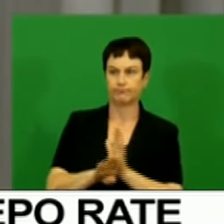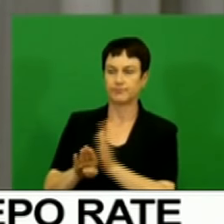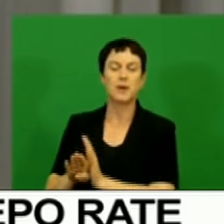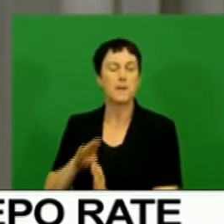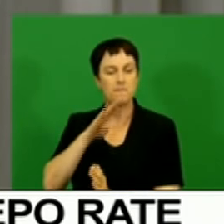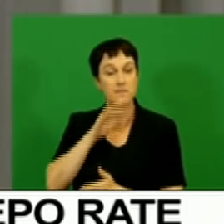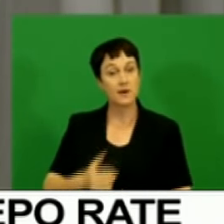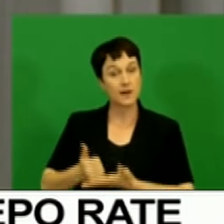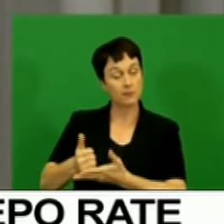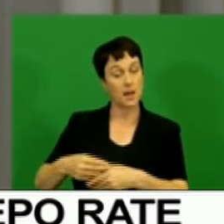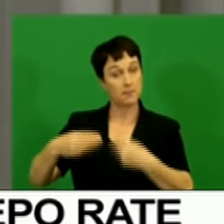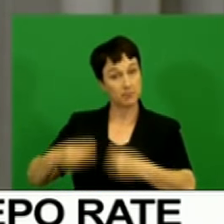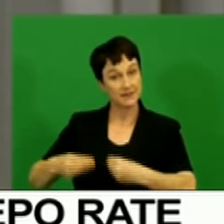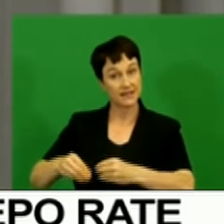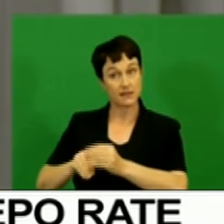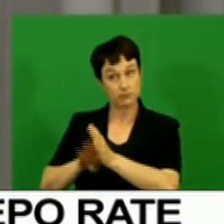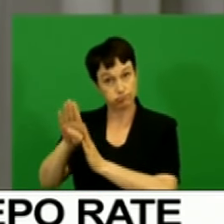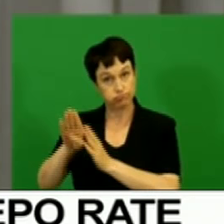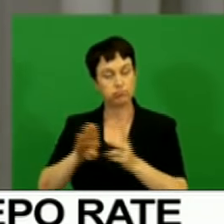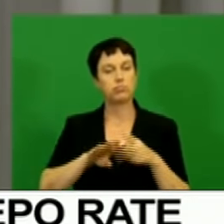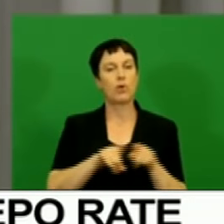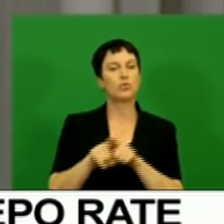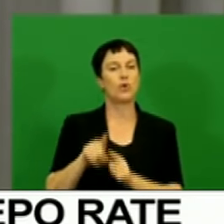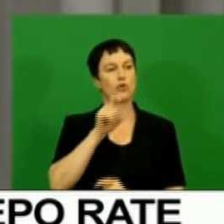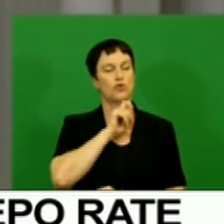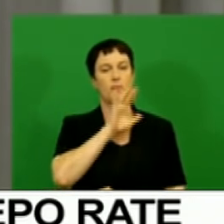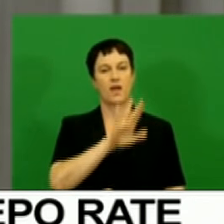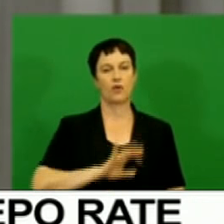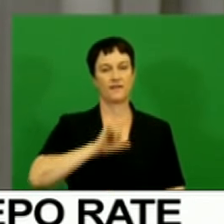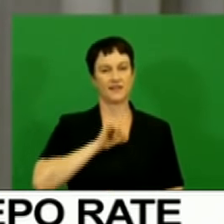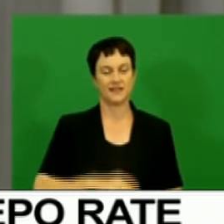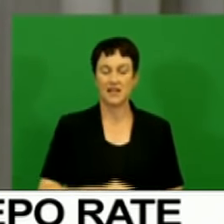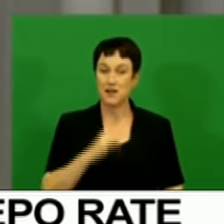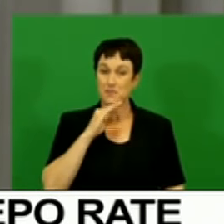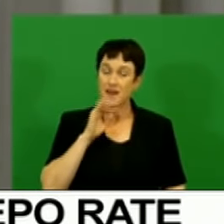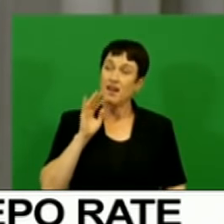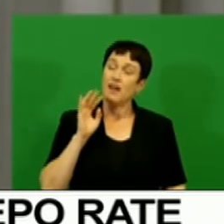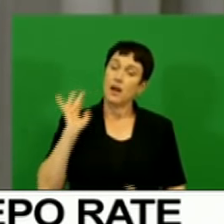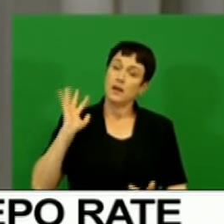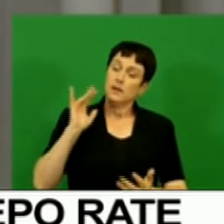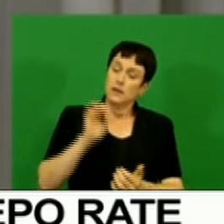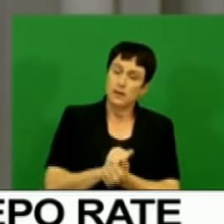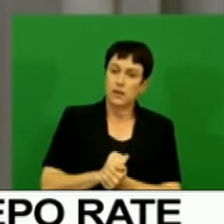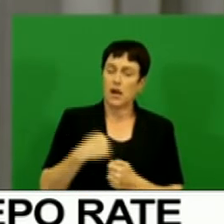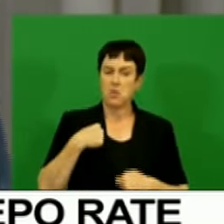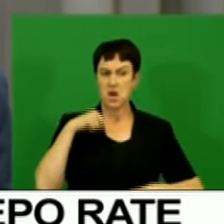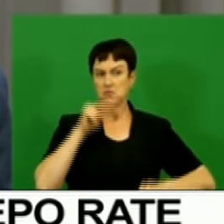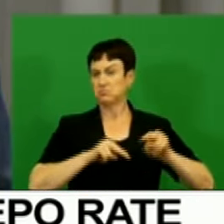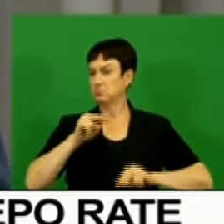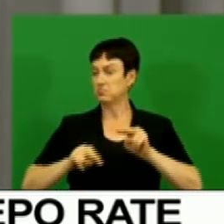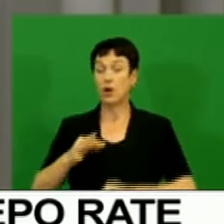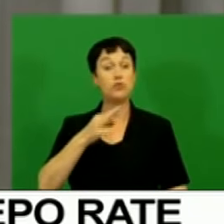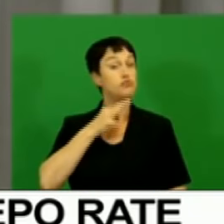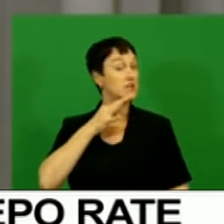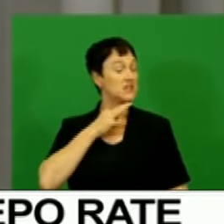and consumer confidence. In light of these developments and the assessment of the balance of risks,